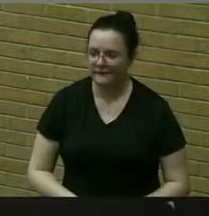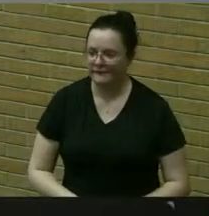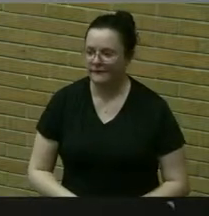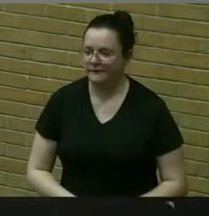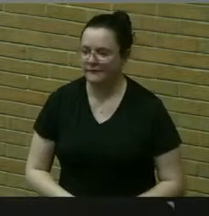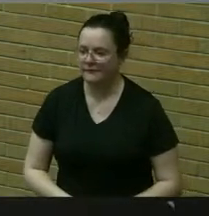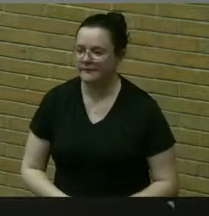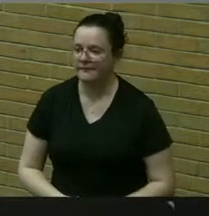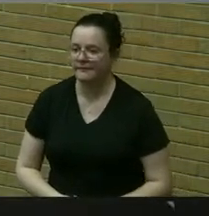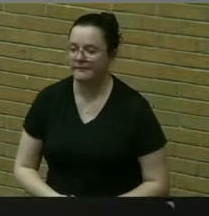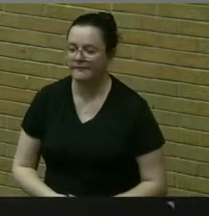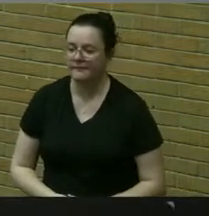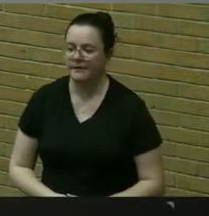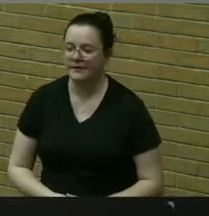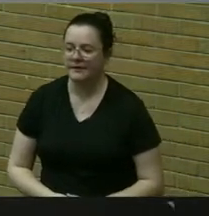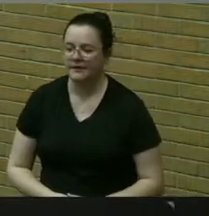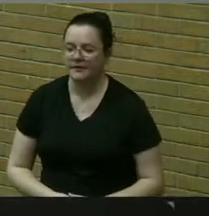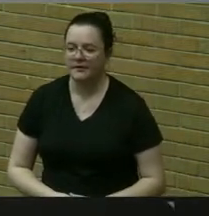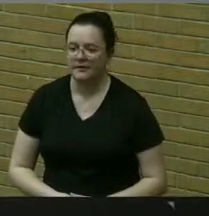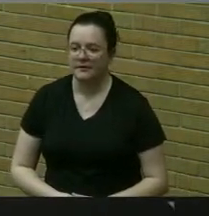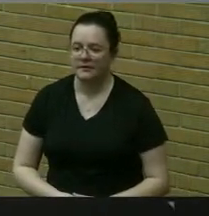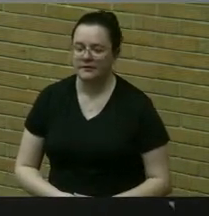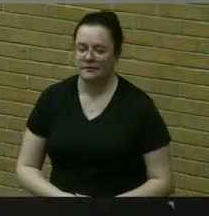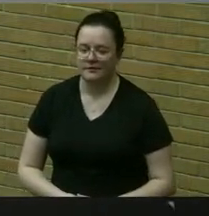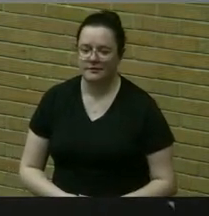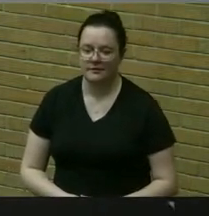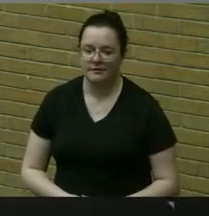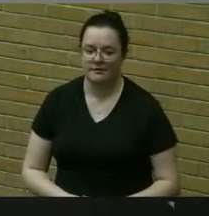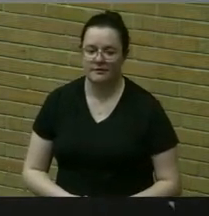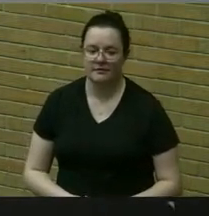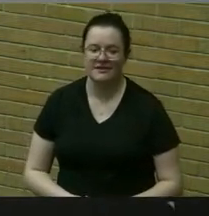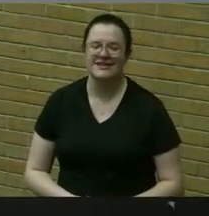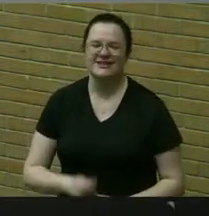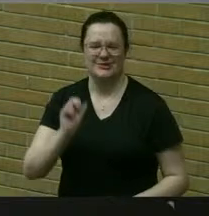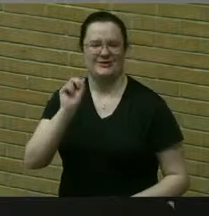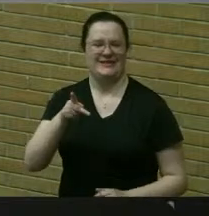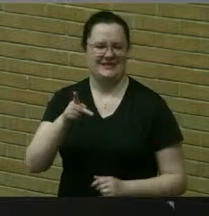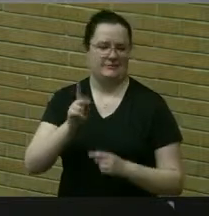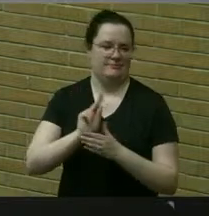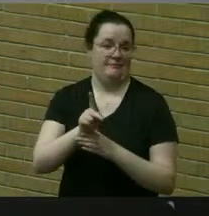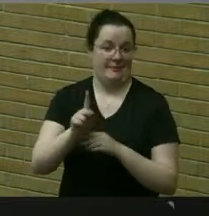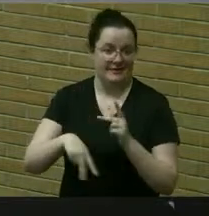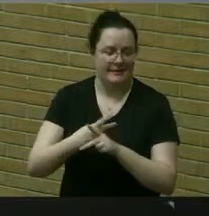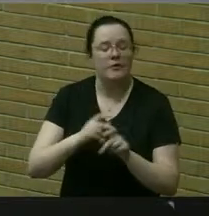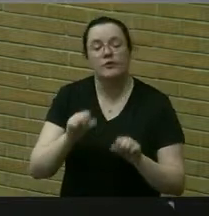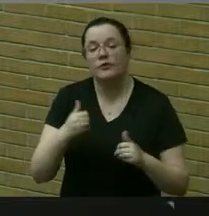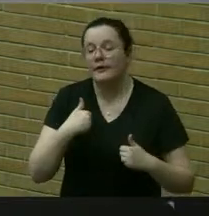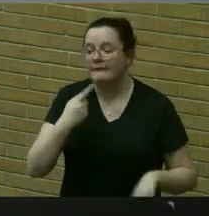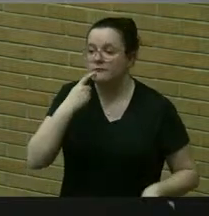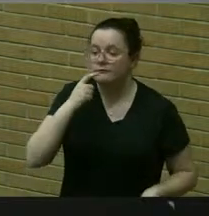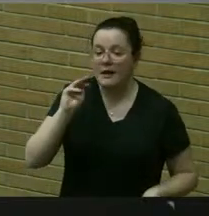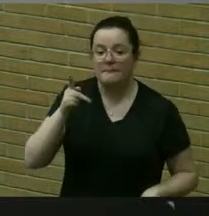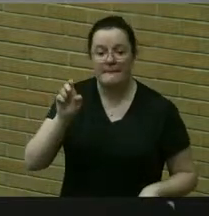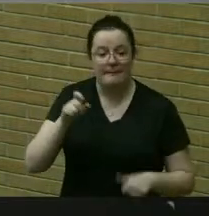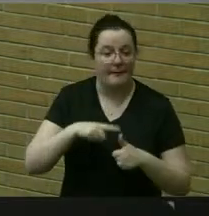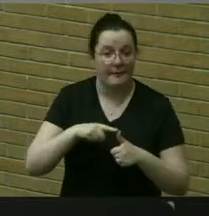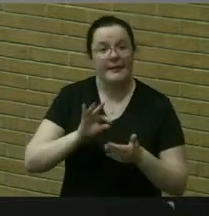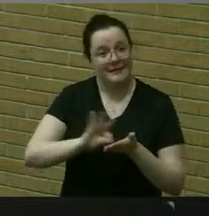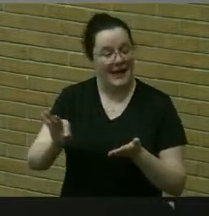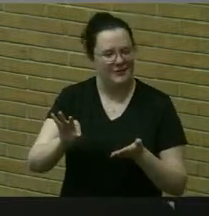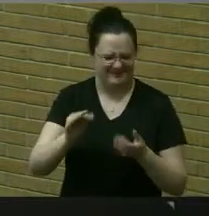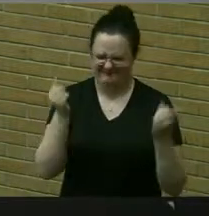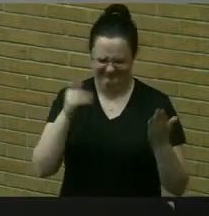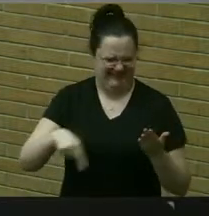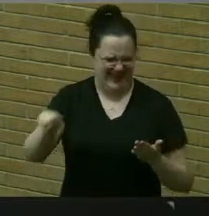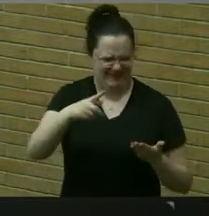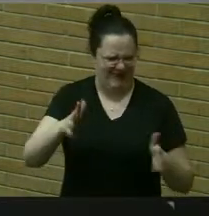for a moment so um yeah you could have a red maple in your yard that counts you could and many yards do you